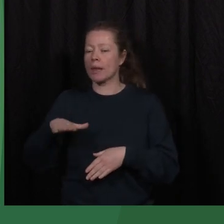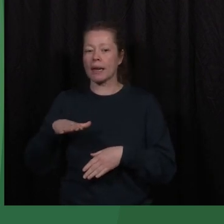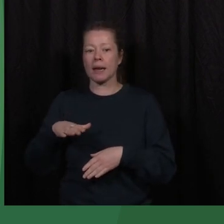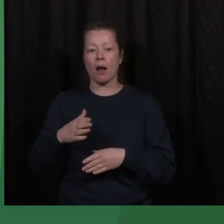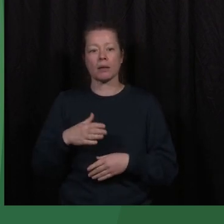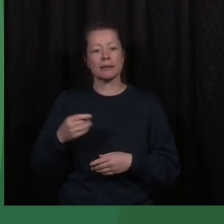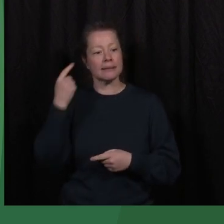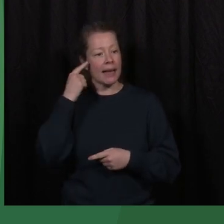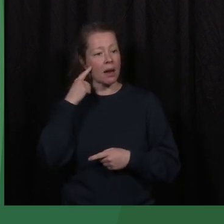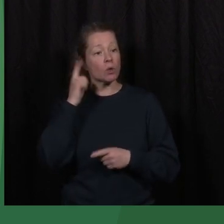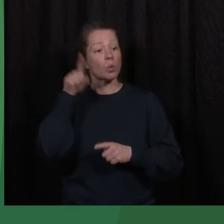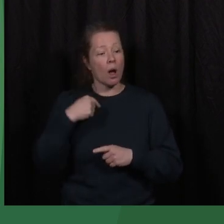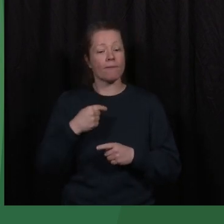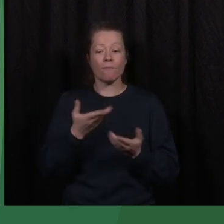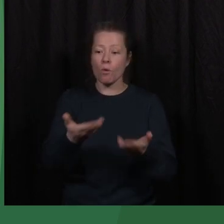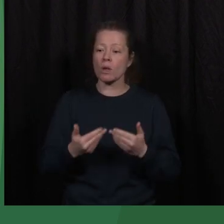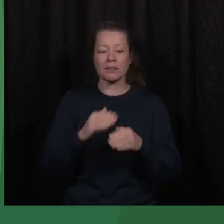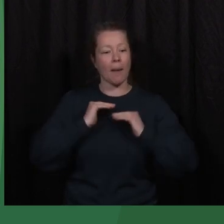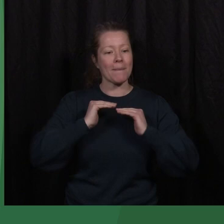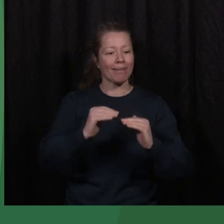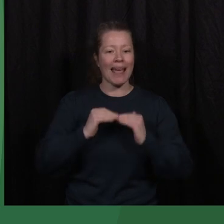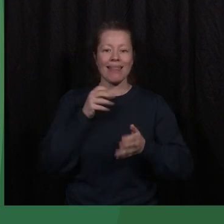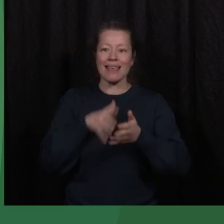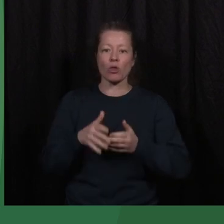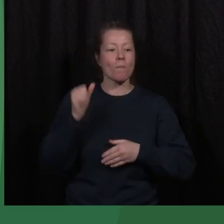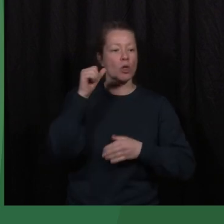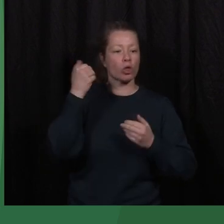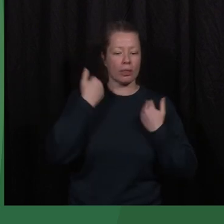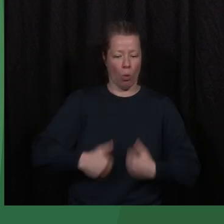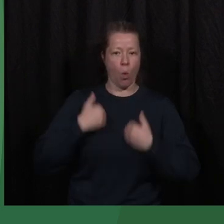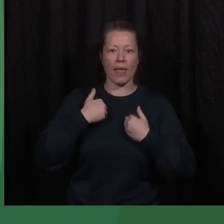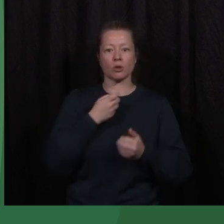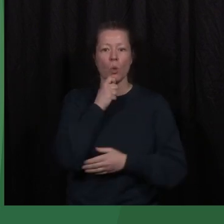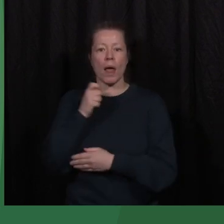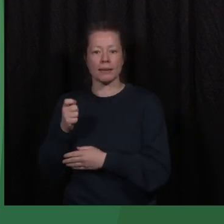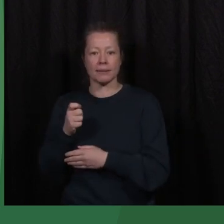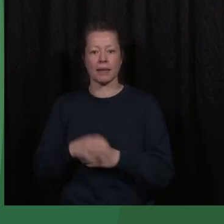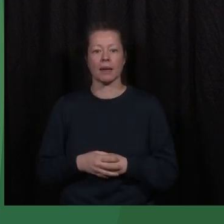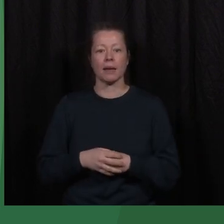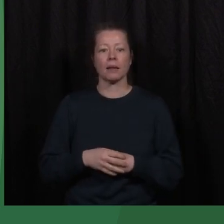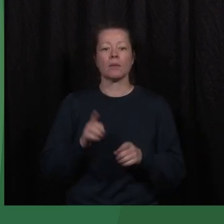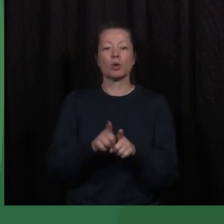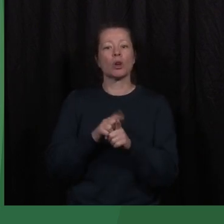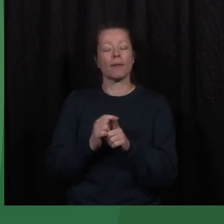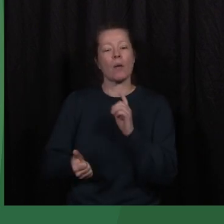the price of dead journalists, the cause of democracy retreats, and the cause of autocracy advances.